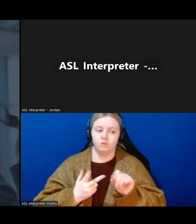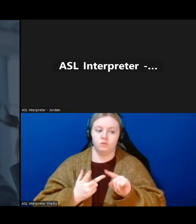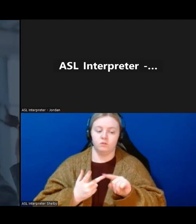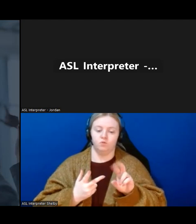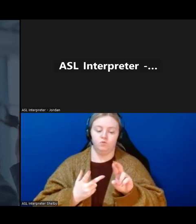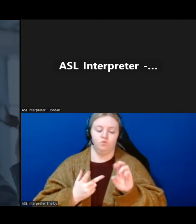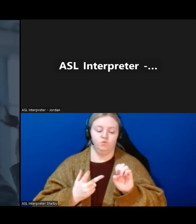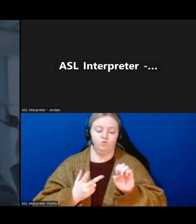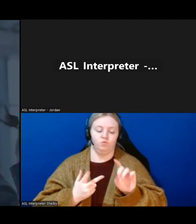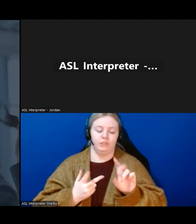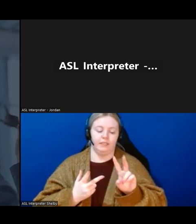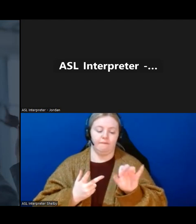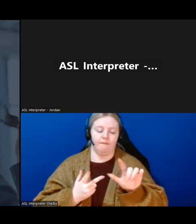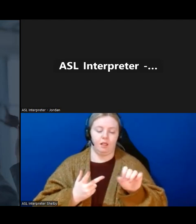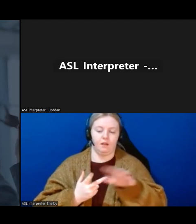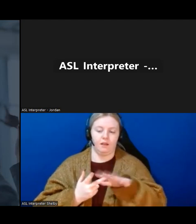area.